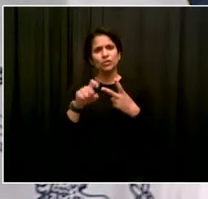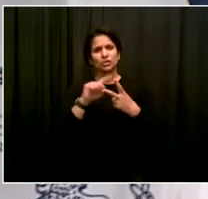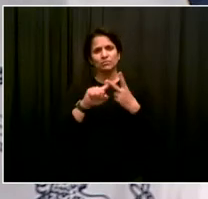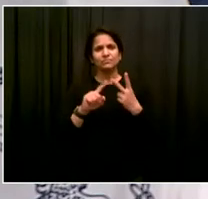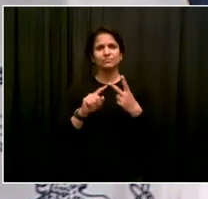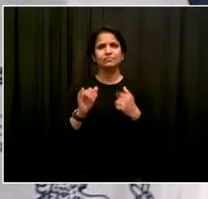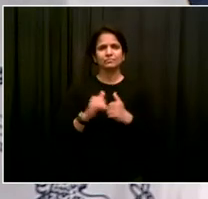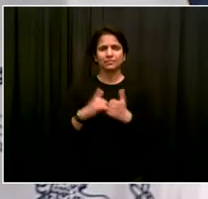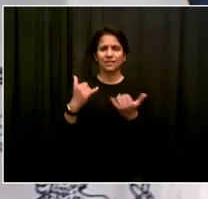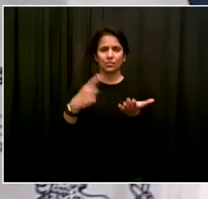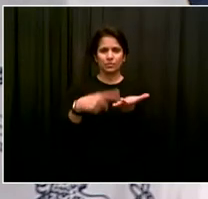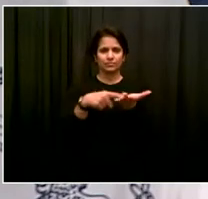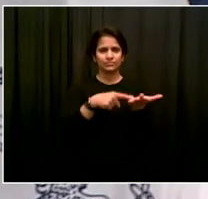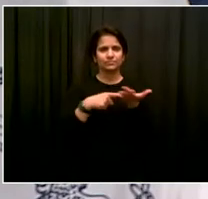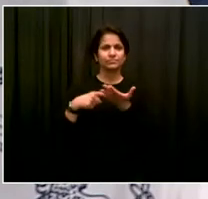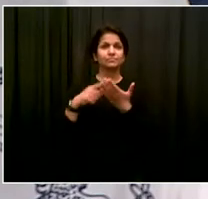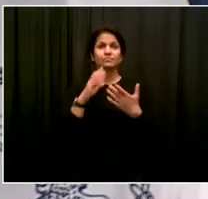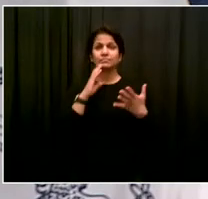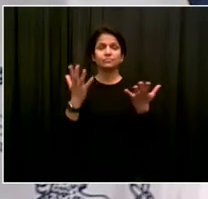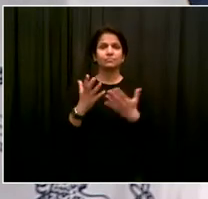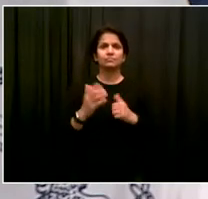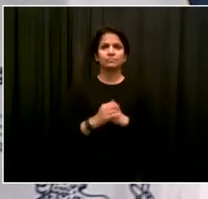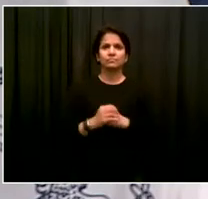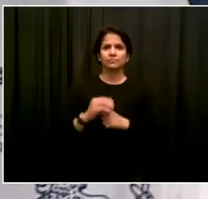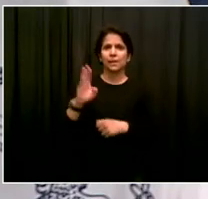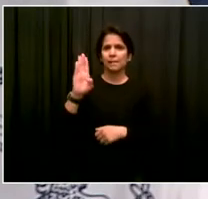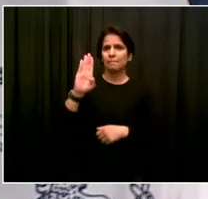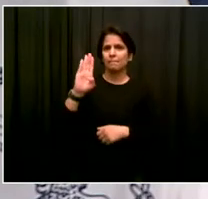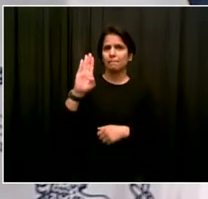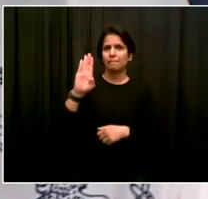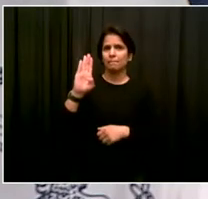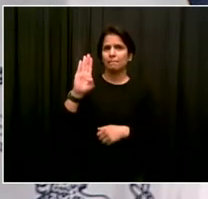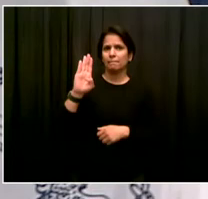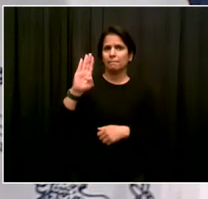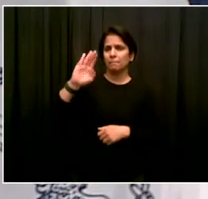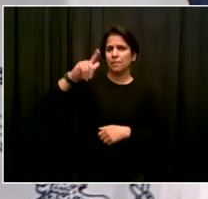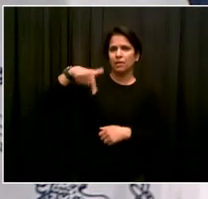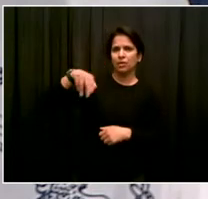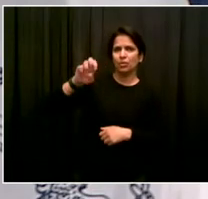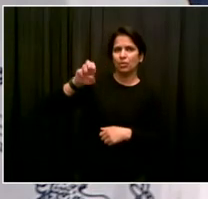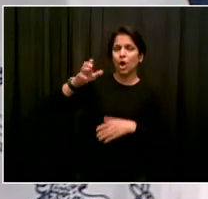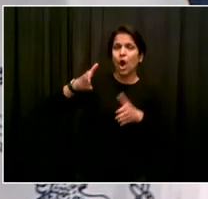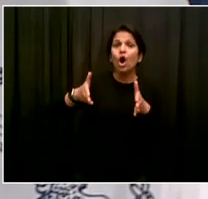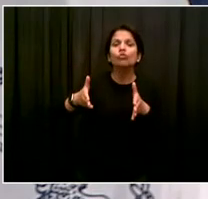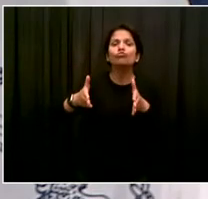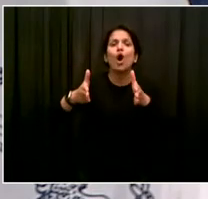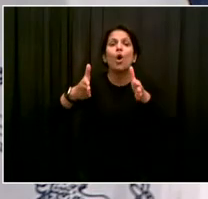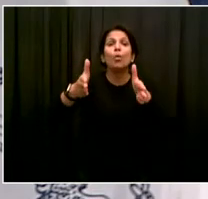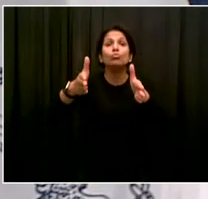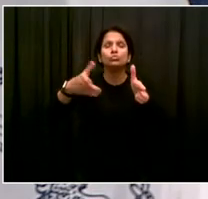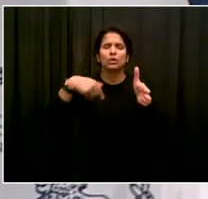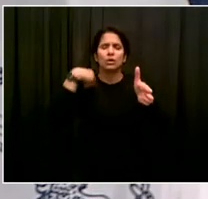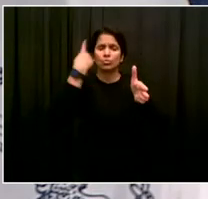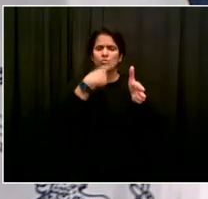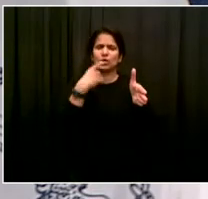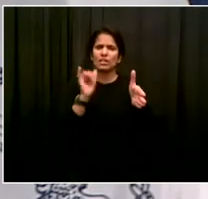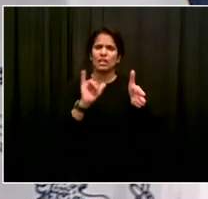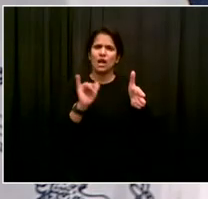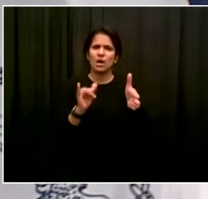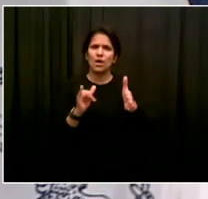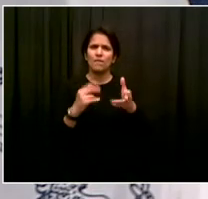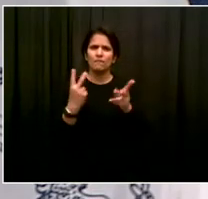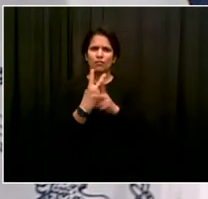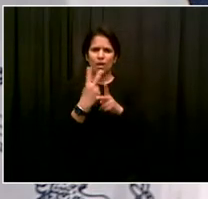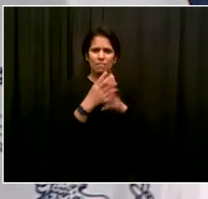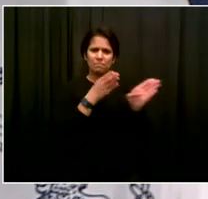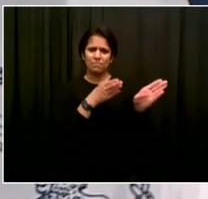something your administration is still trying to work through. How does that context kind of play into this debate where we evaluate